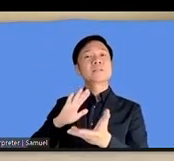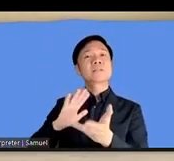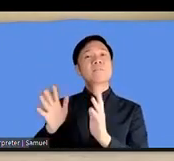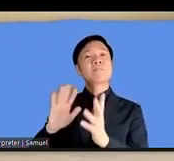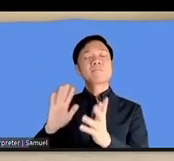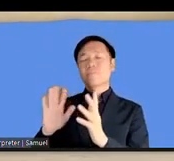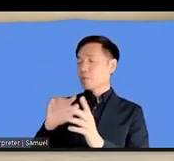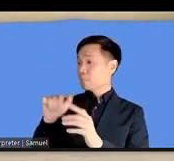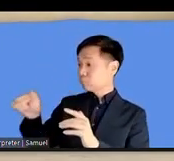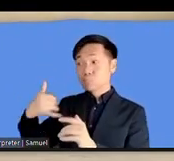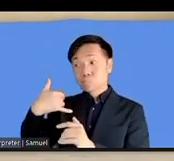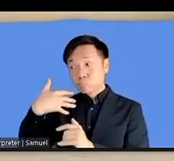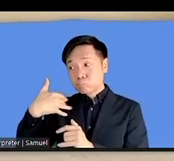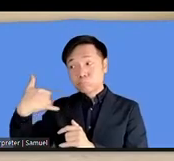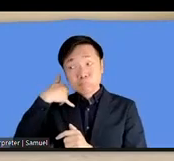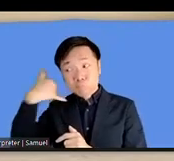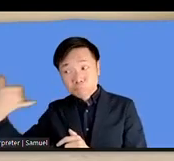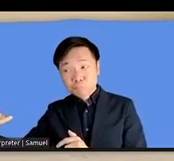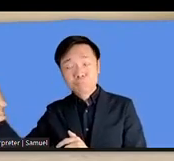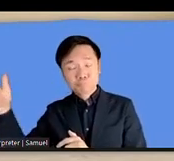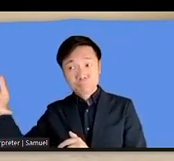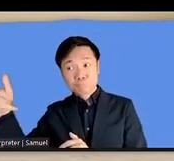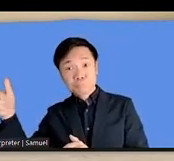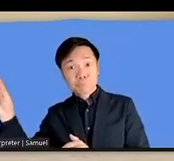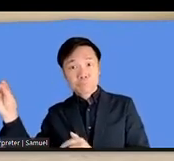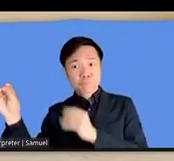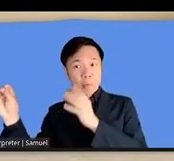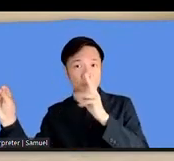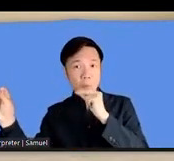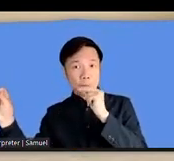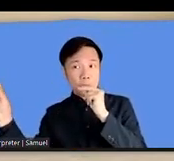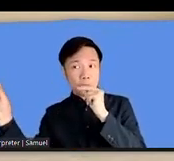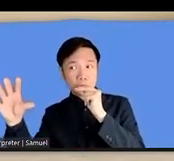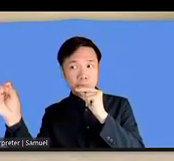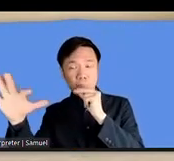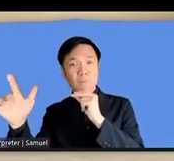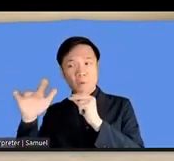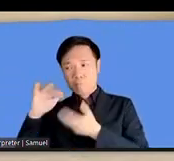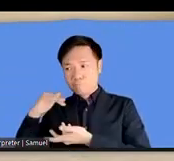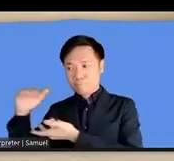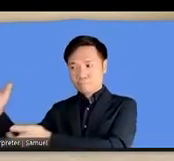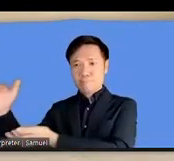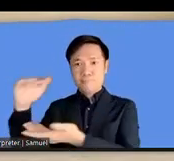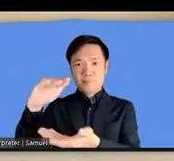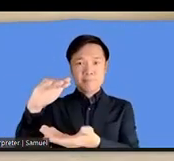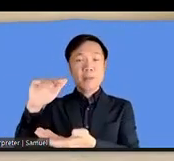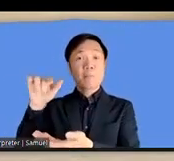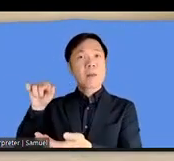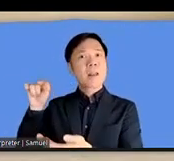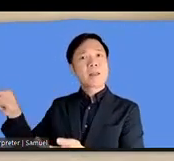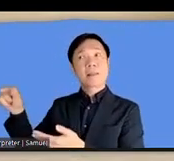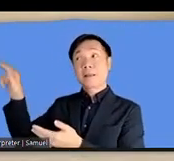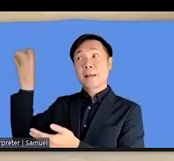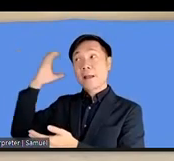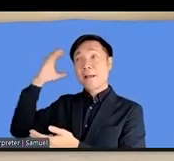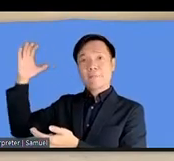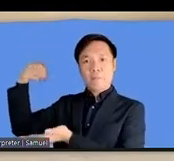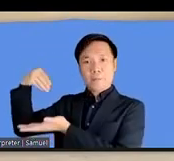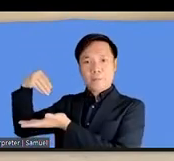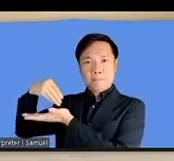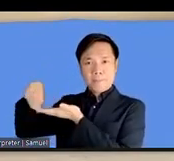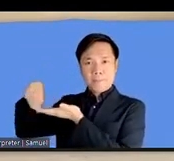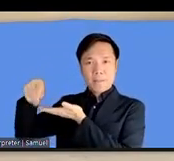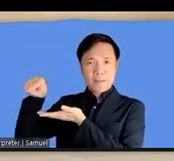and who's going to responsible for the cost as well so it is very important to have this